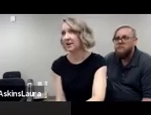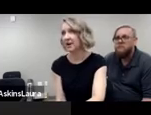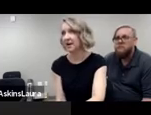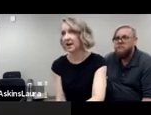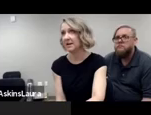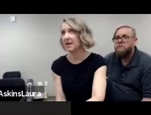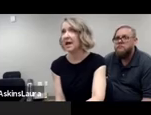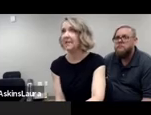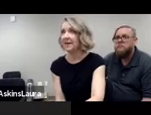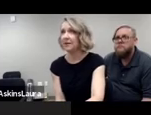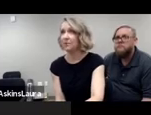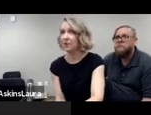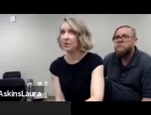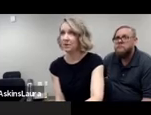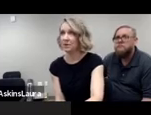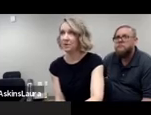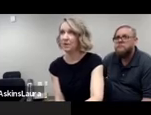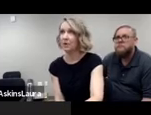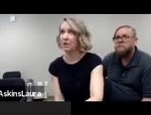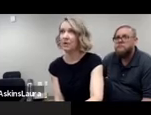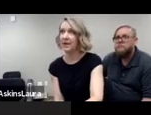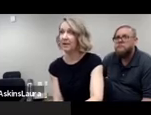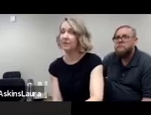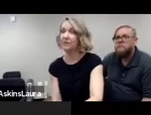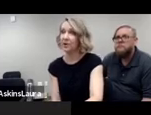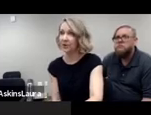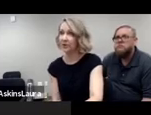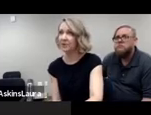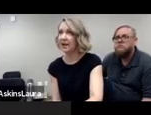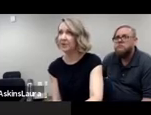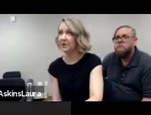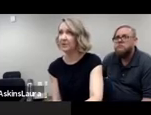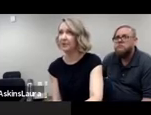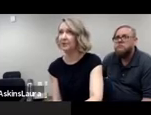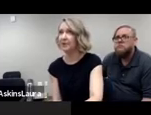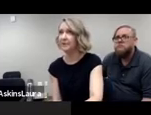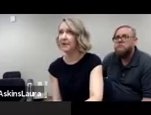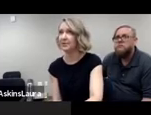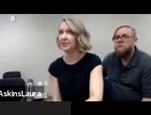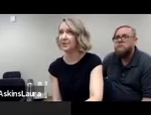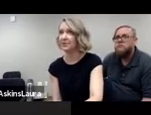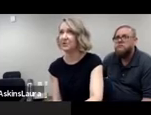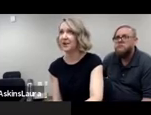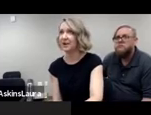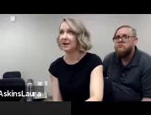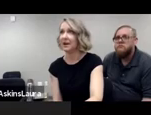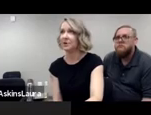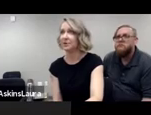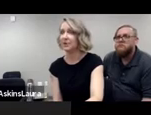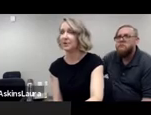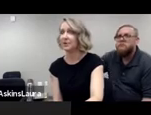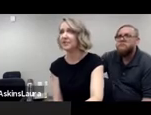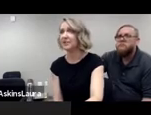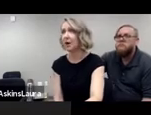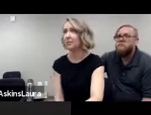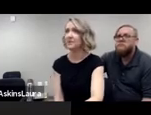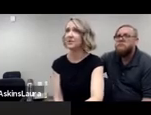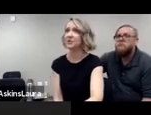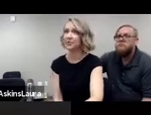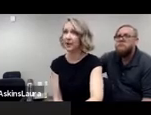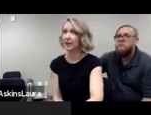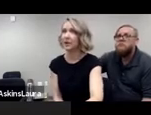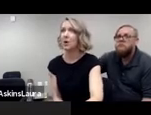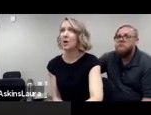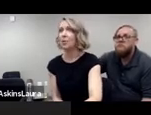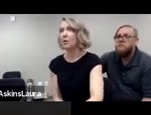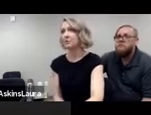agency in your area. And they can work with you or they can refer you to other people who might be able to go to your area or to another agency to help